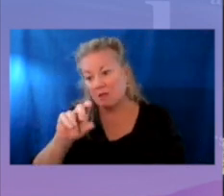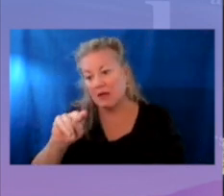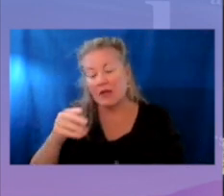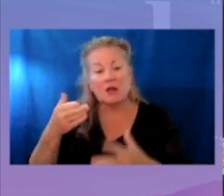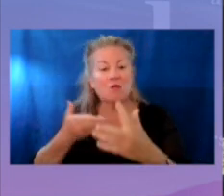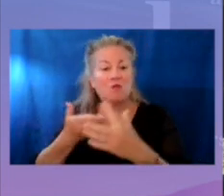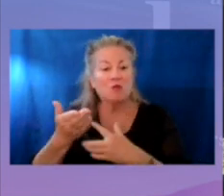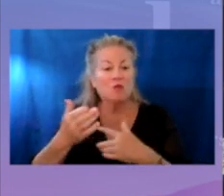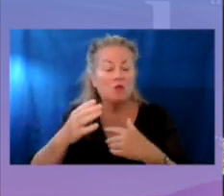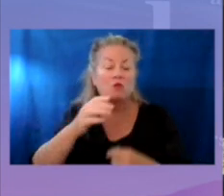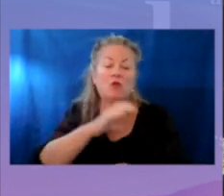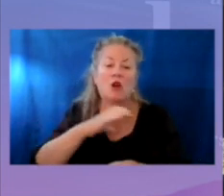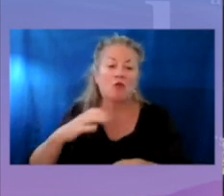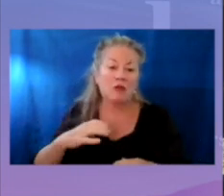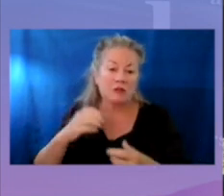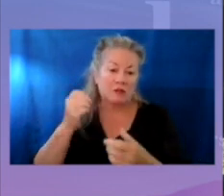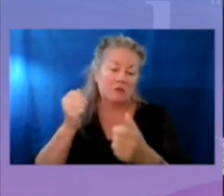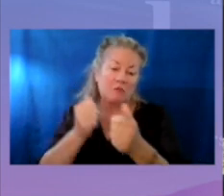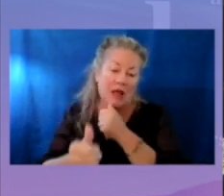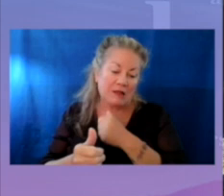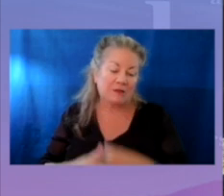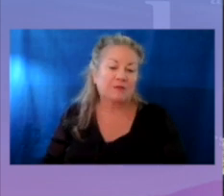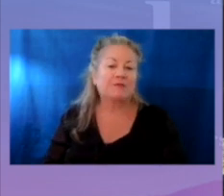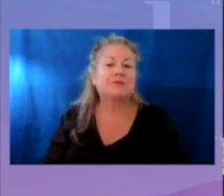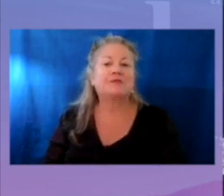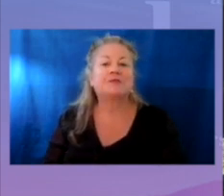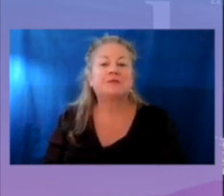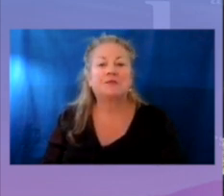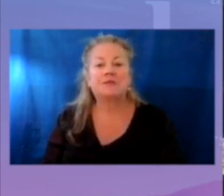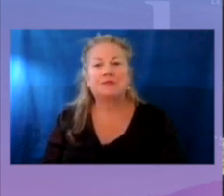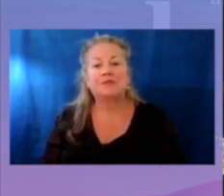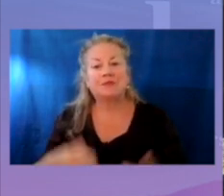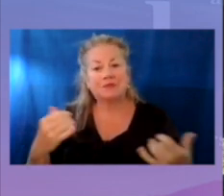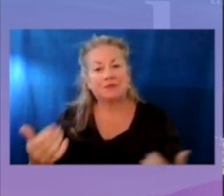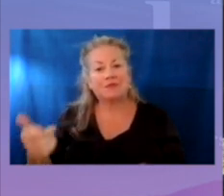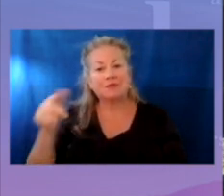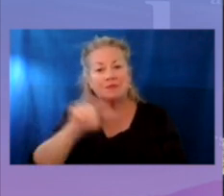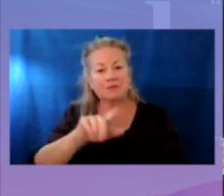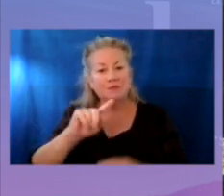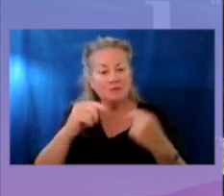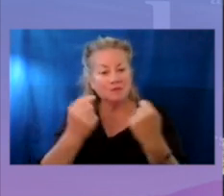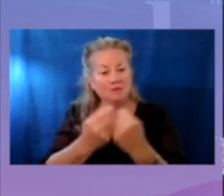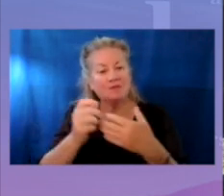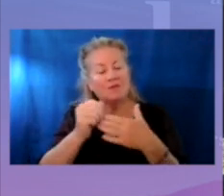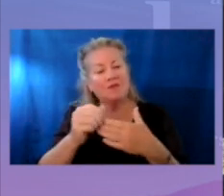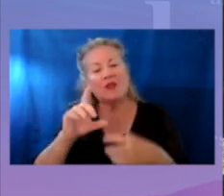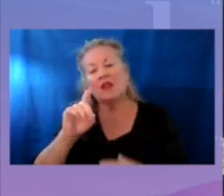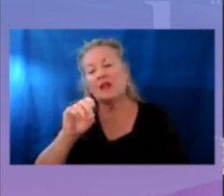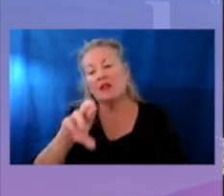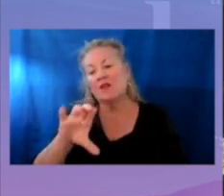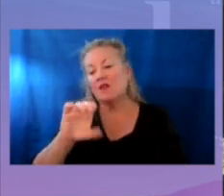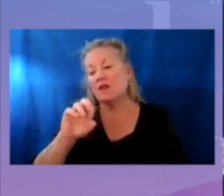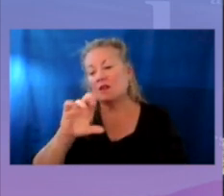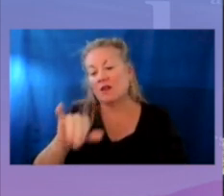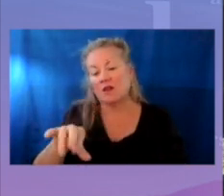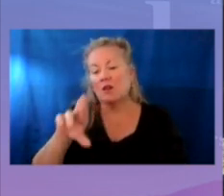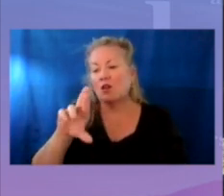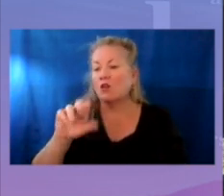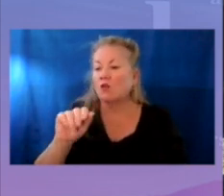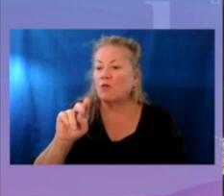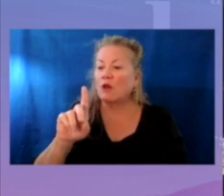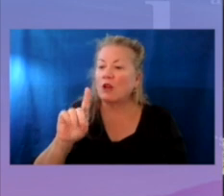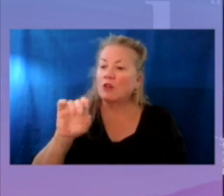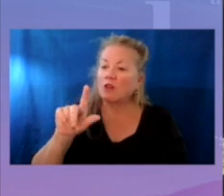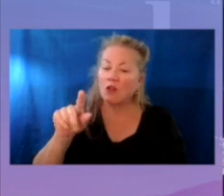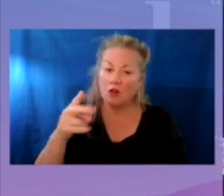passed through Congress. Now, I'll turn it over to my team, led by Dr. Carrie Randolph, our Chief